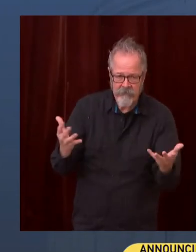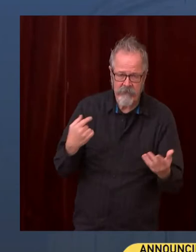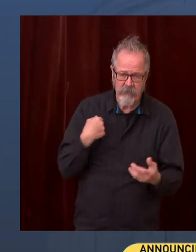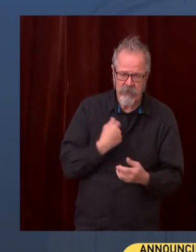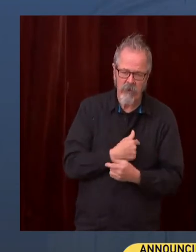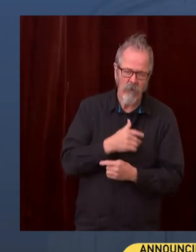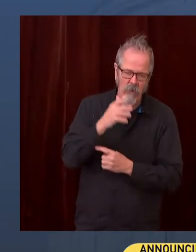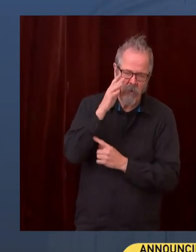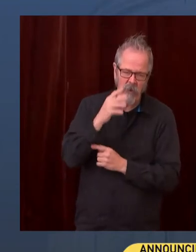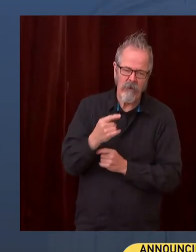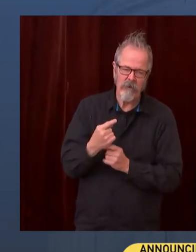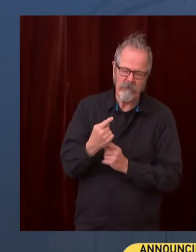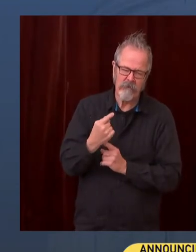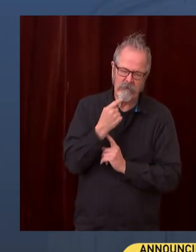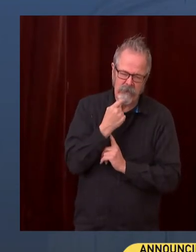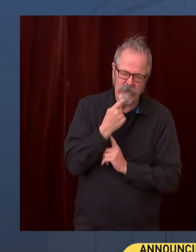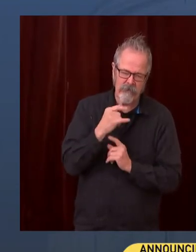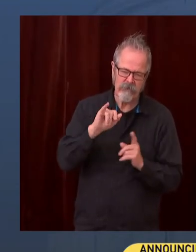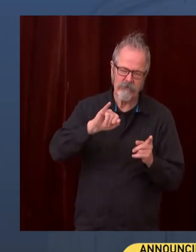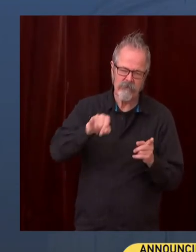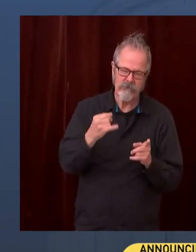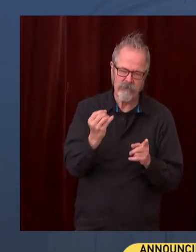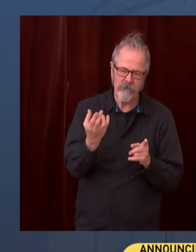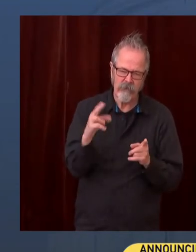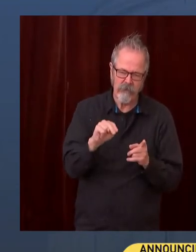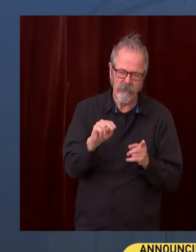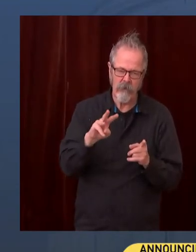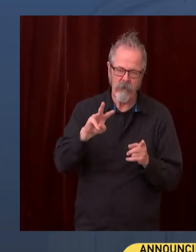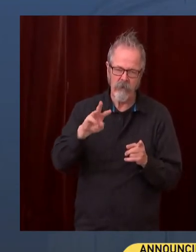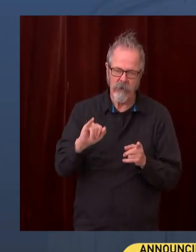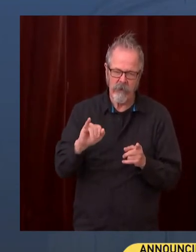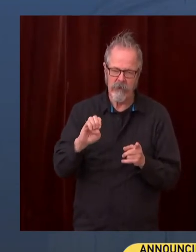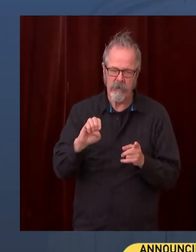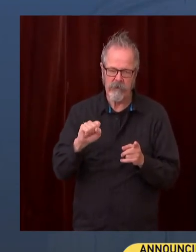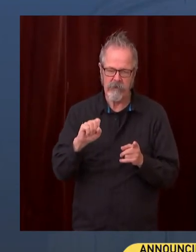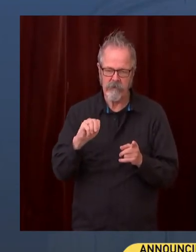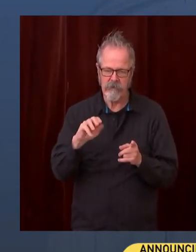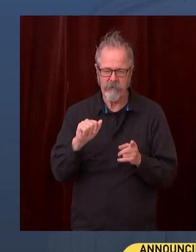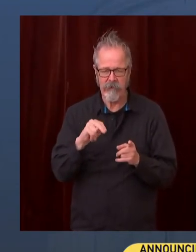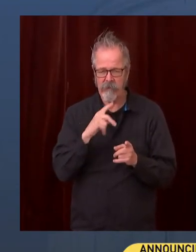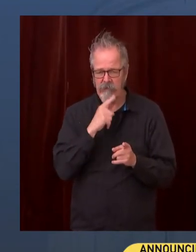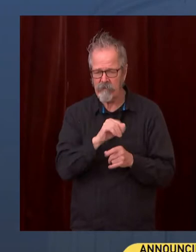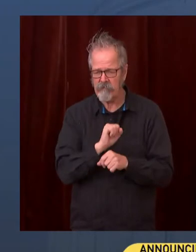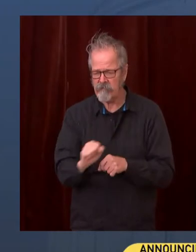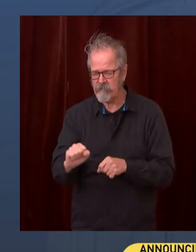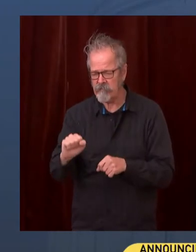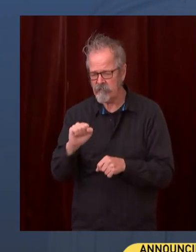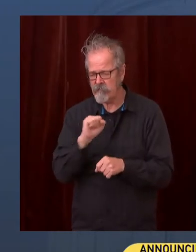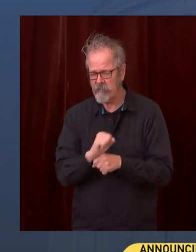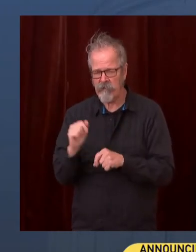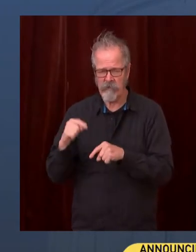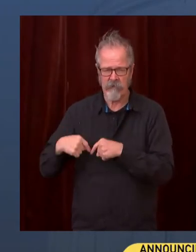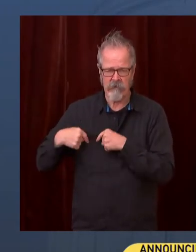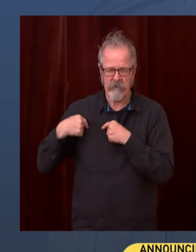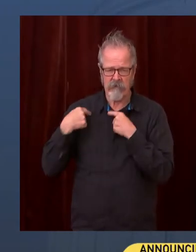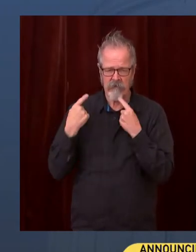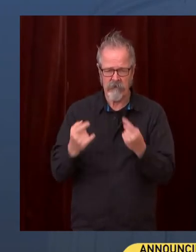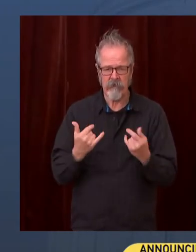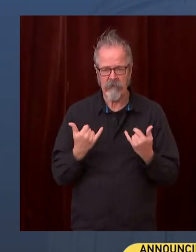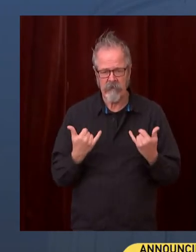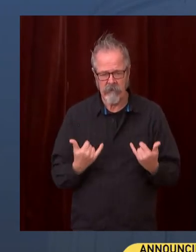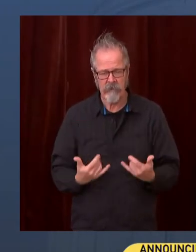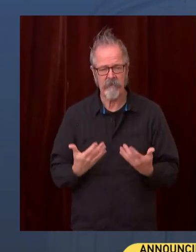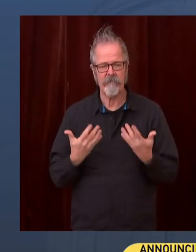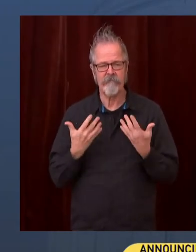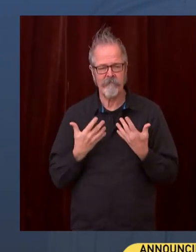And I think it's shown success. As you know, we have kept the pandemic infection rates below probably 40 or 45